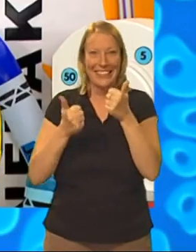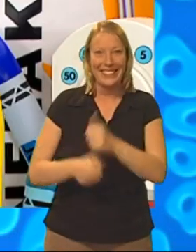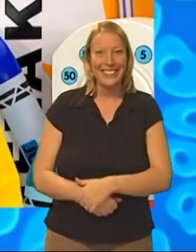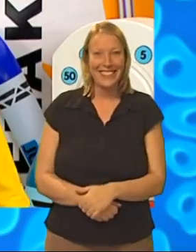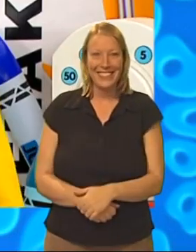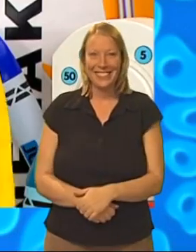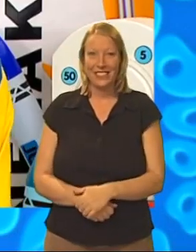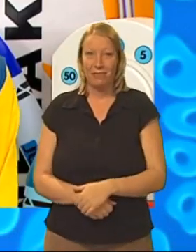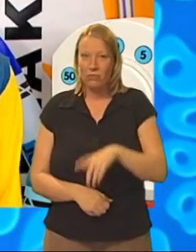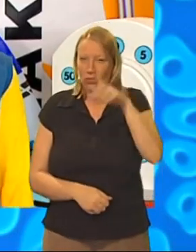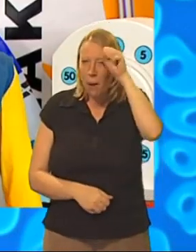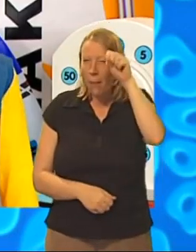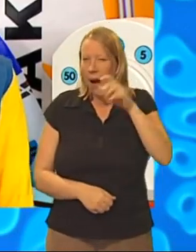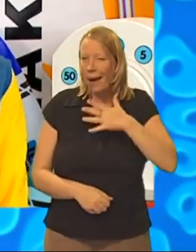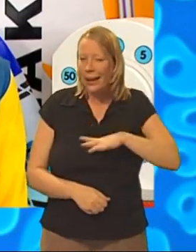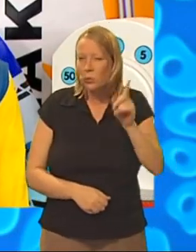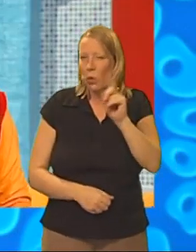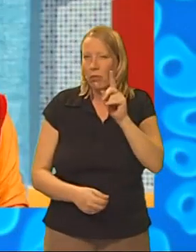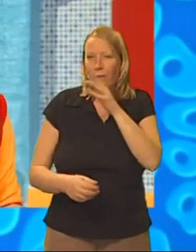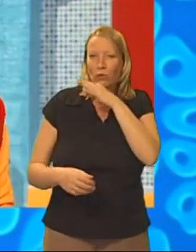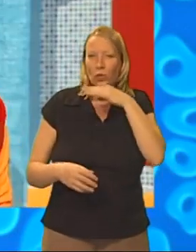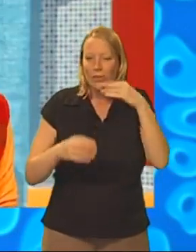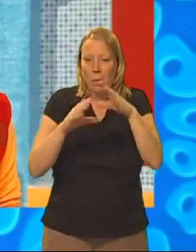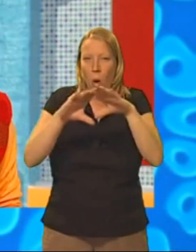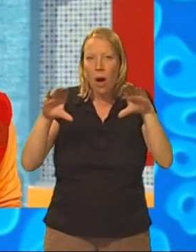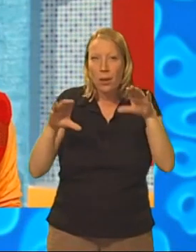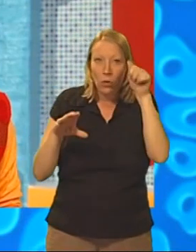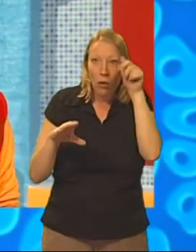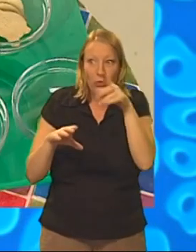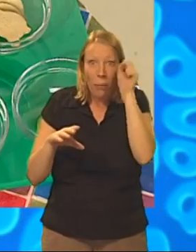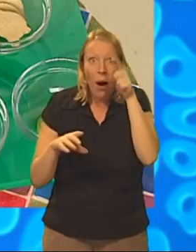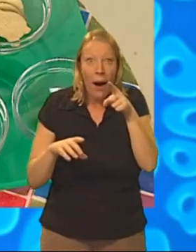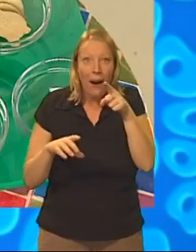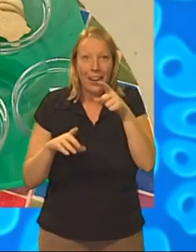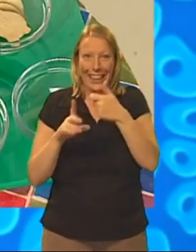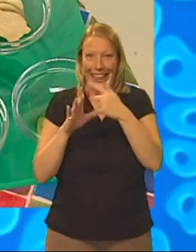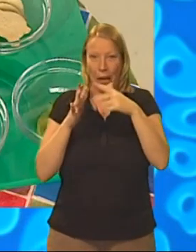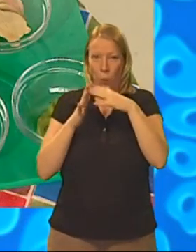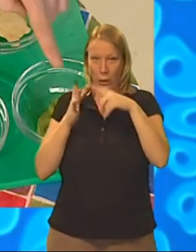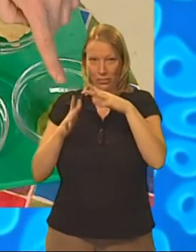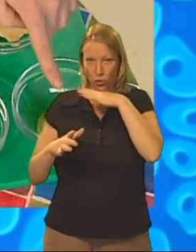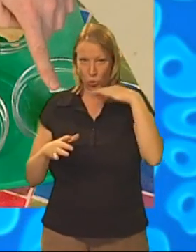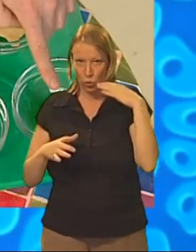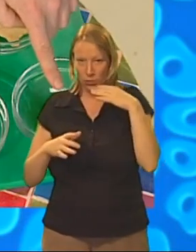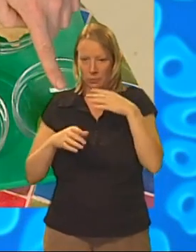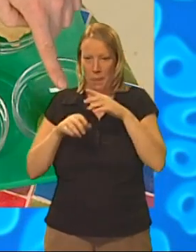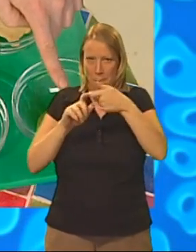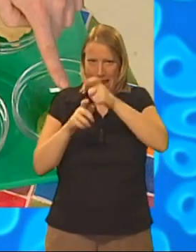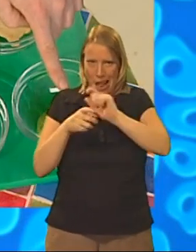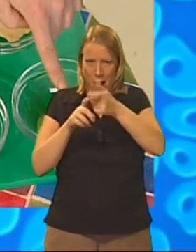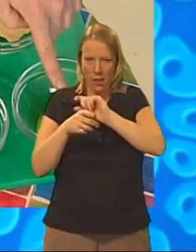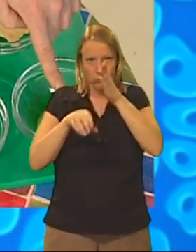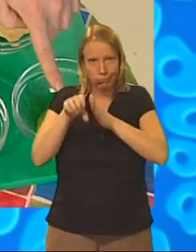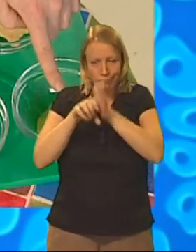Do you remember what we need to make fruity borders? You do! There was kiwi fruit! One! Peeled and